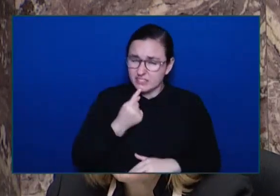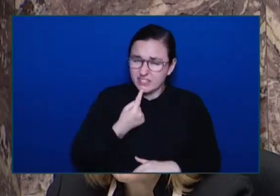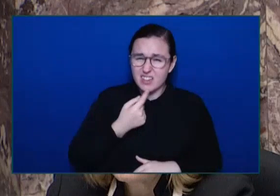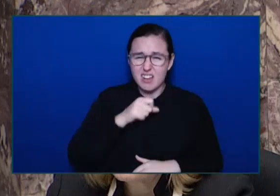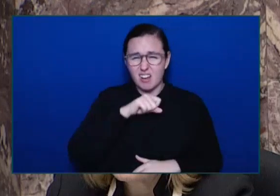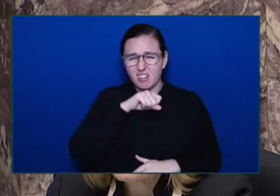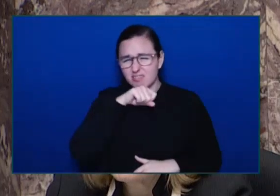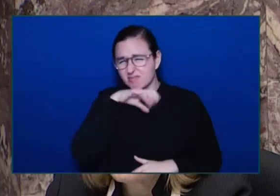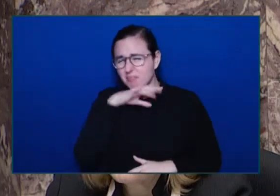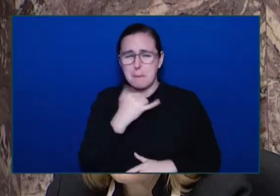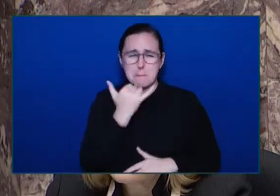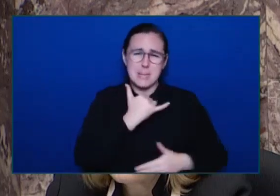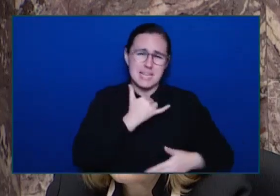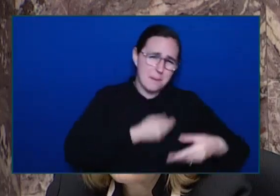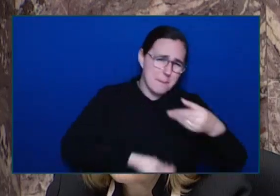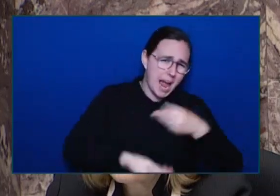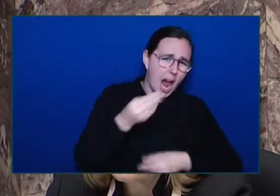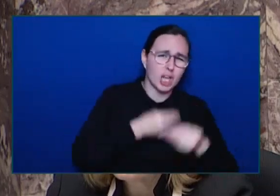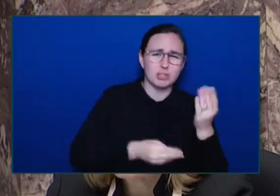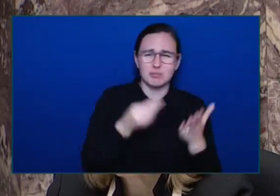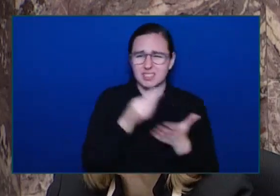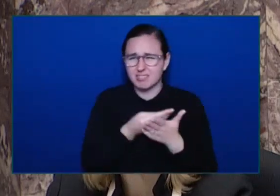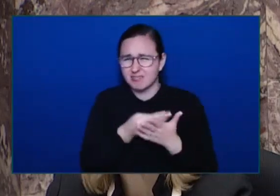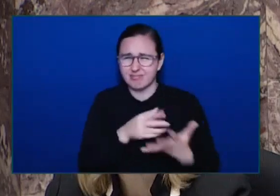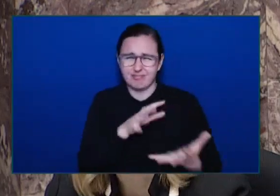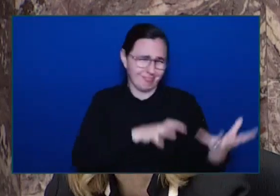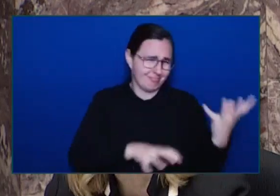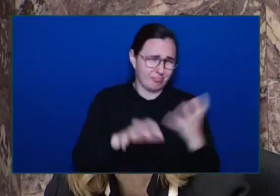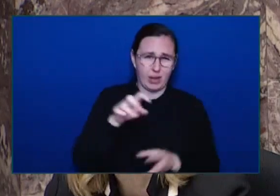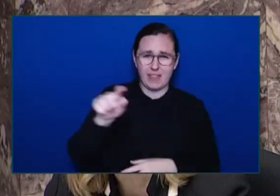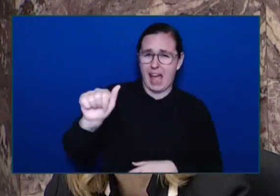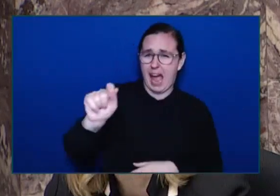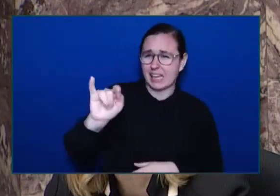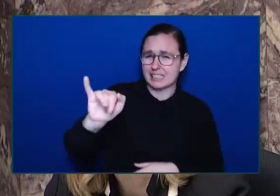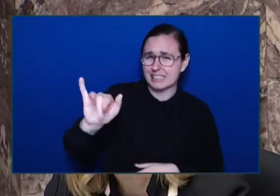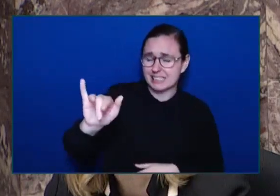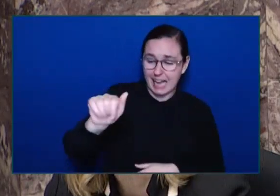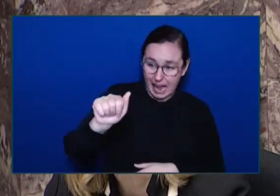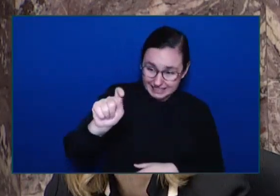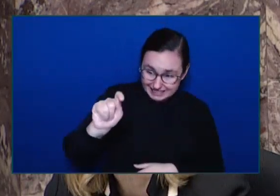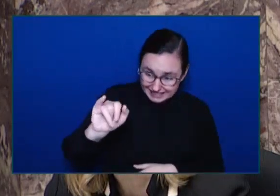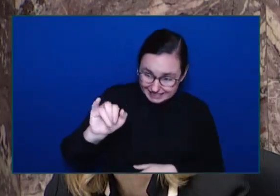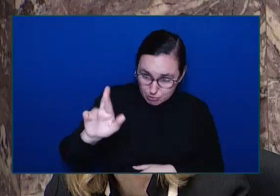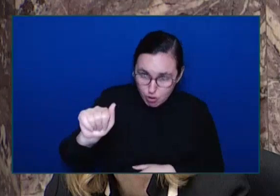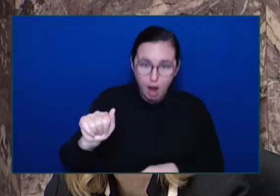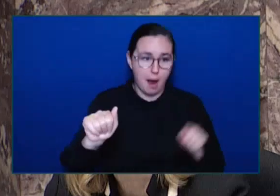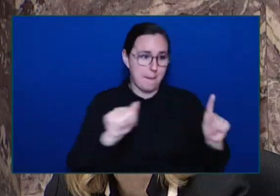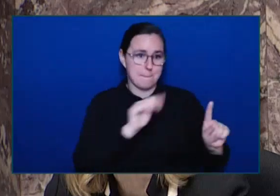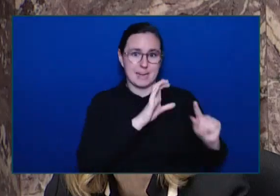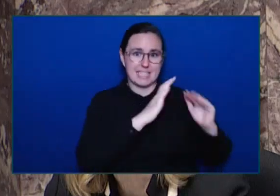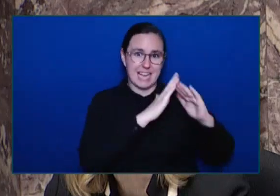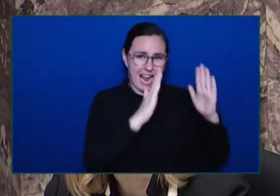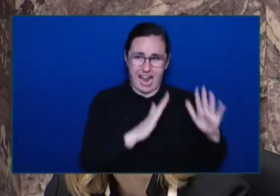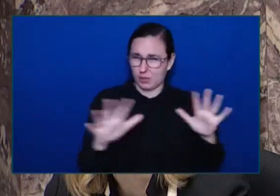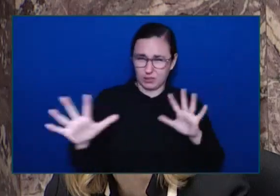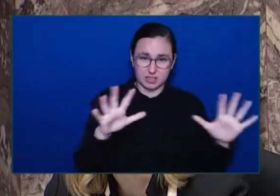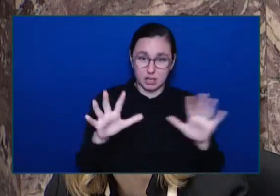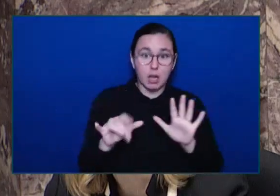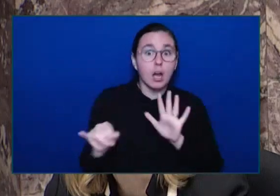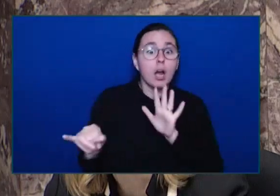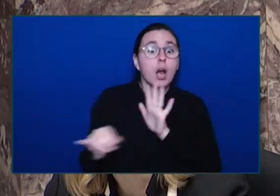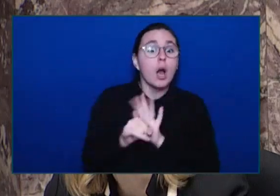dysfunction And problems At BC Housing When? When the current Premier Was sitting there As the Minister